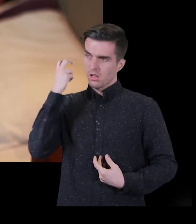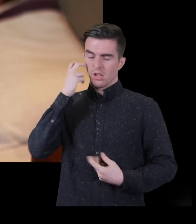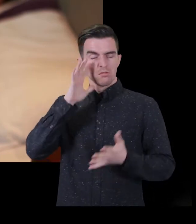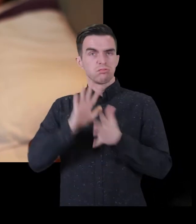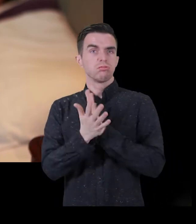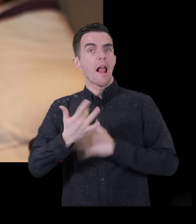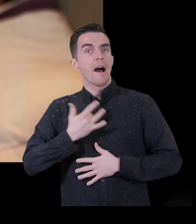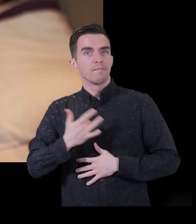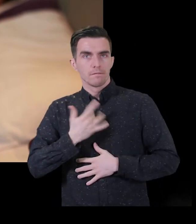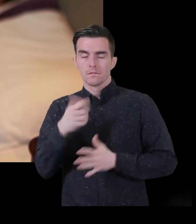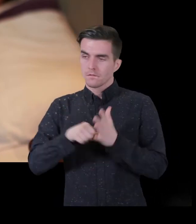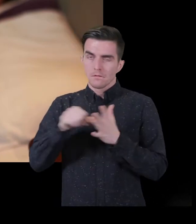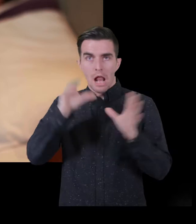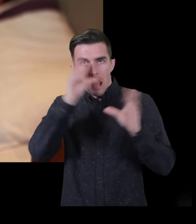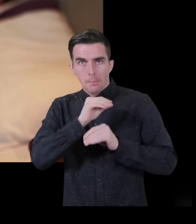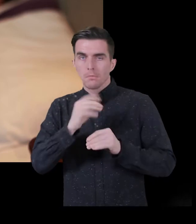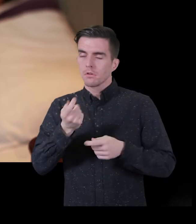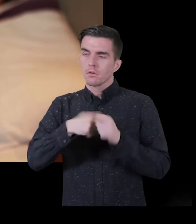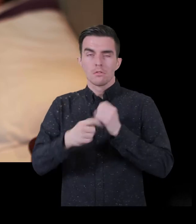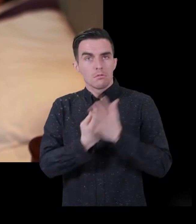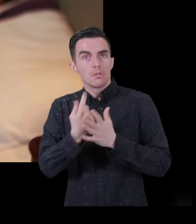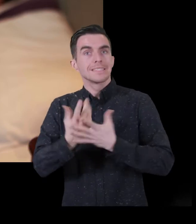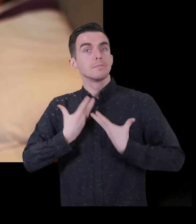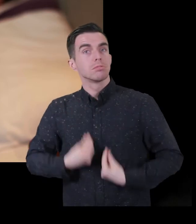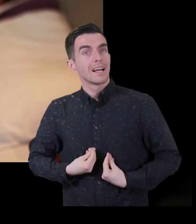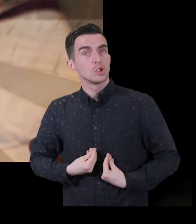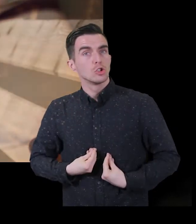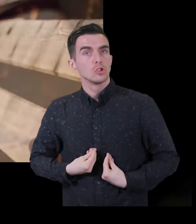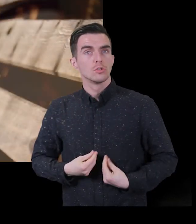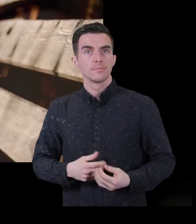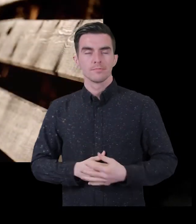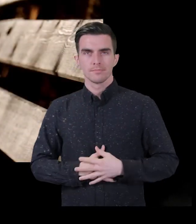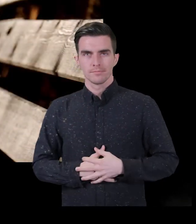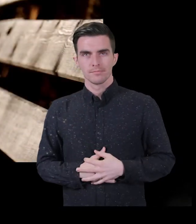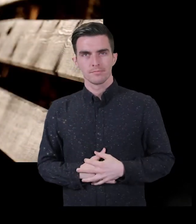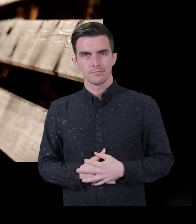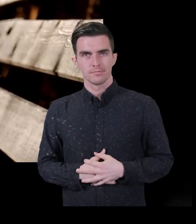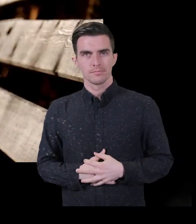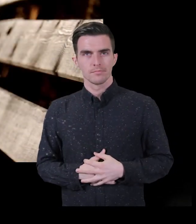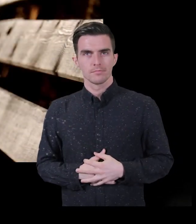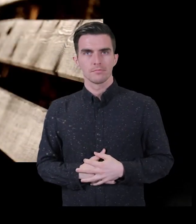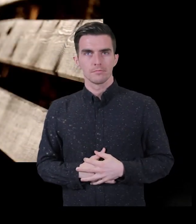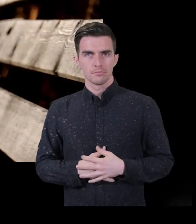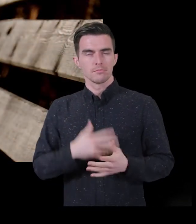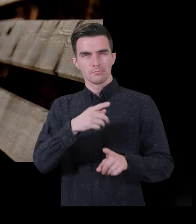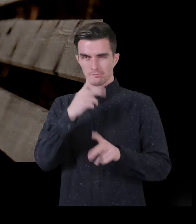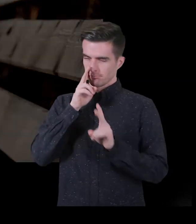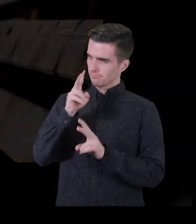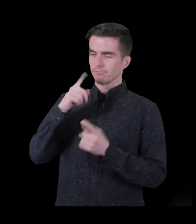the person and can lead to poor concentration and difficulty sleeping, and this in turn can lead to depression.